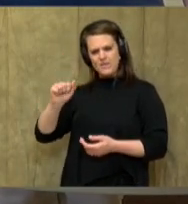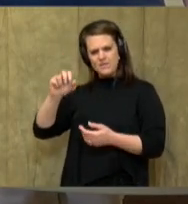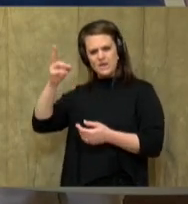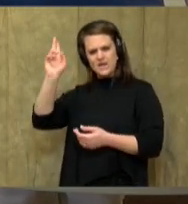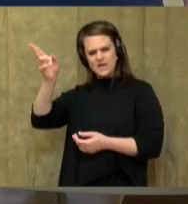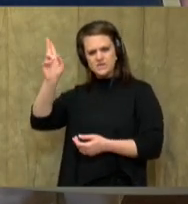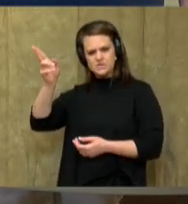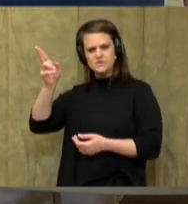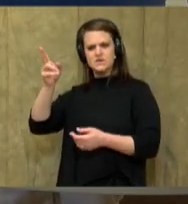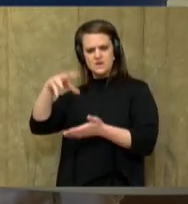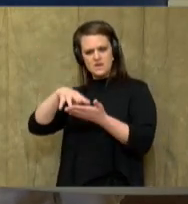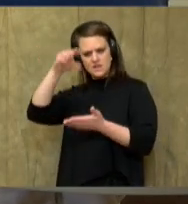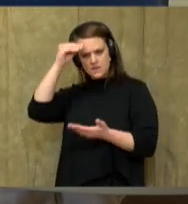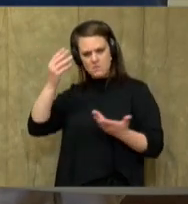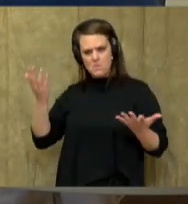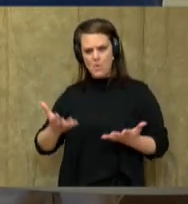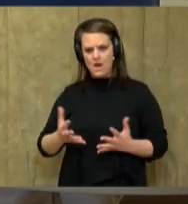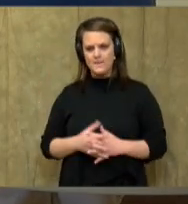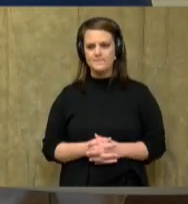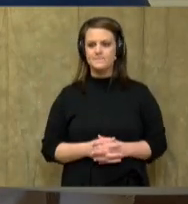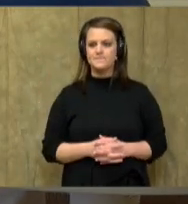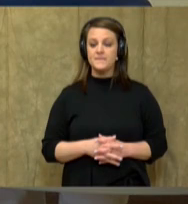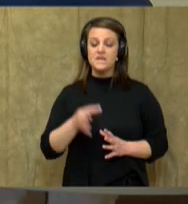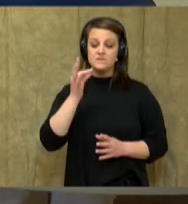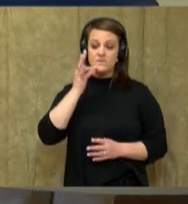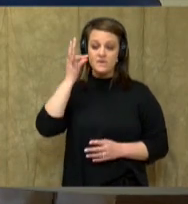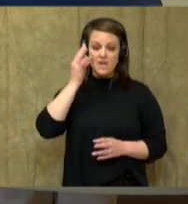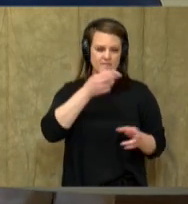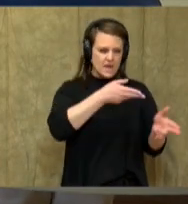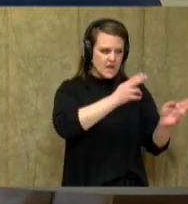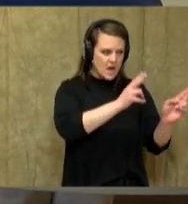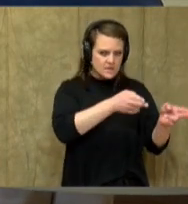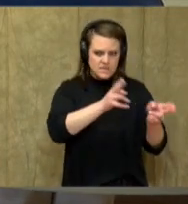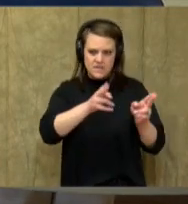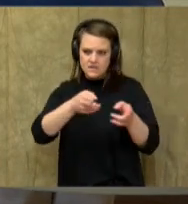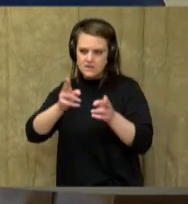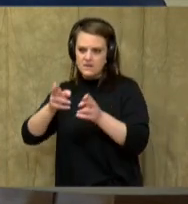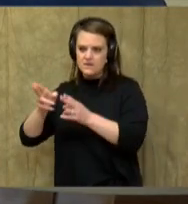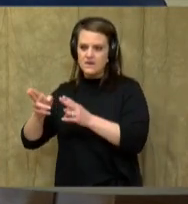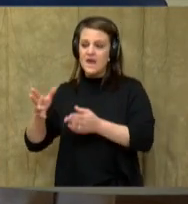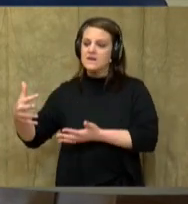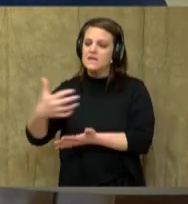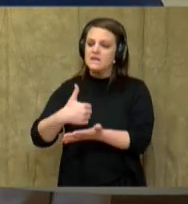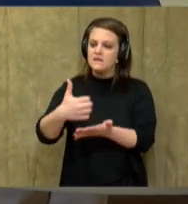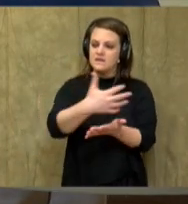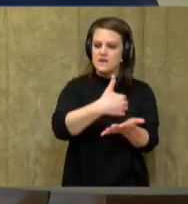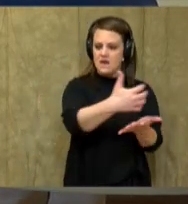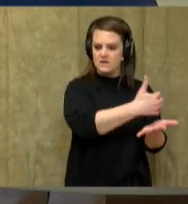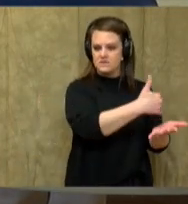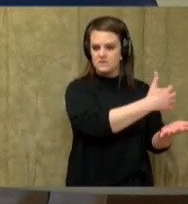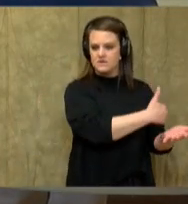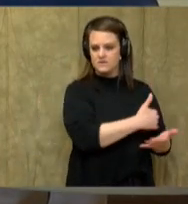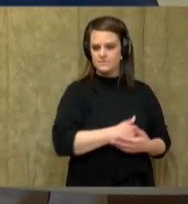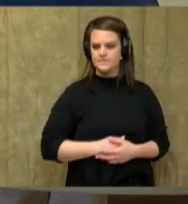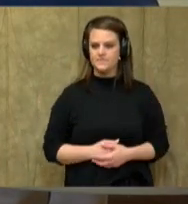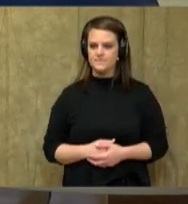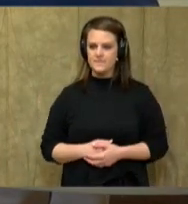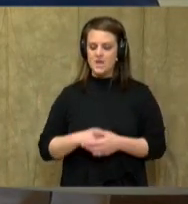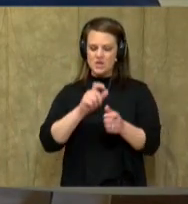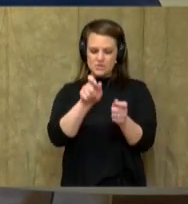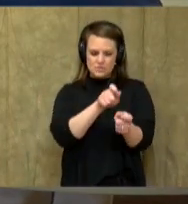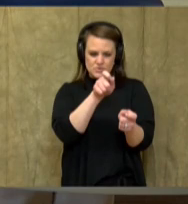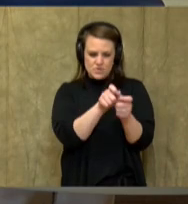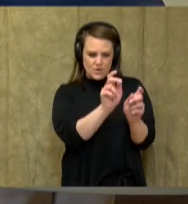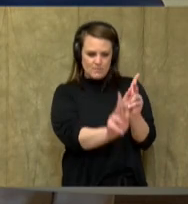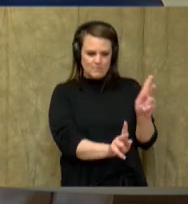this year. We know that Native Americans hunted and they gathered. Certain people's job